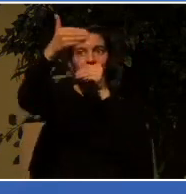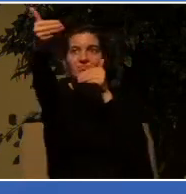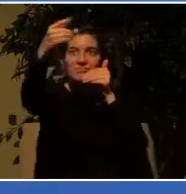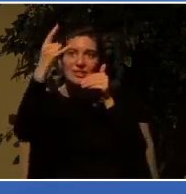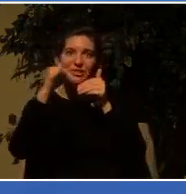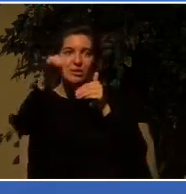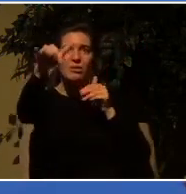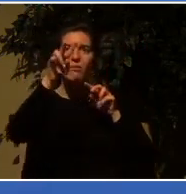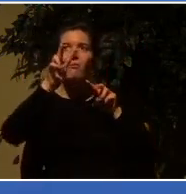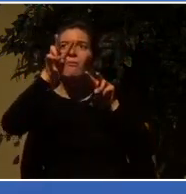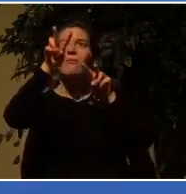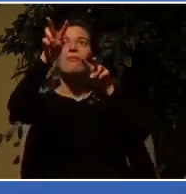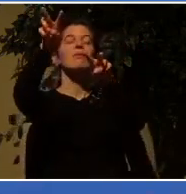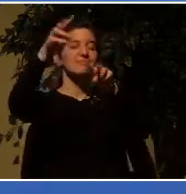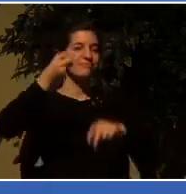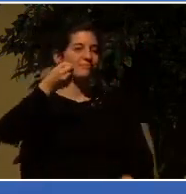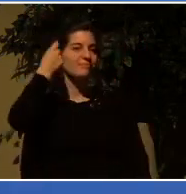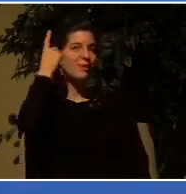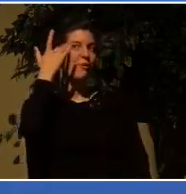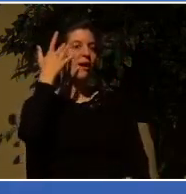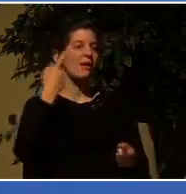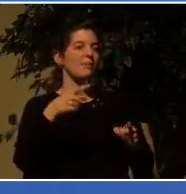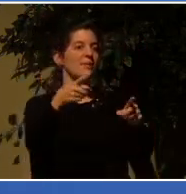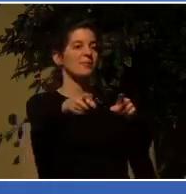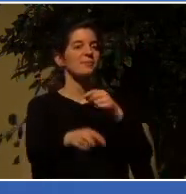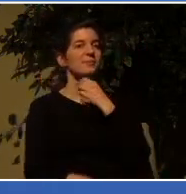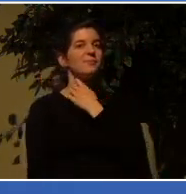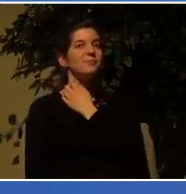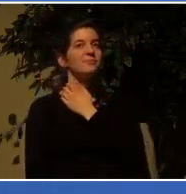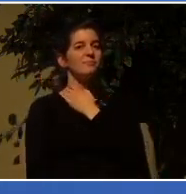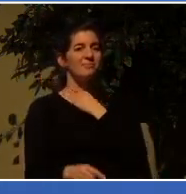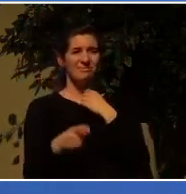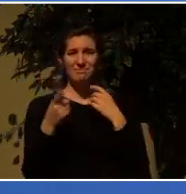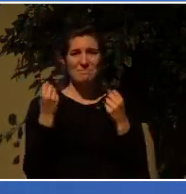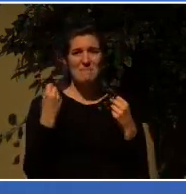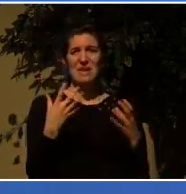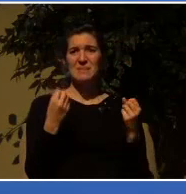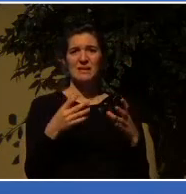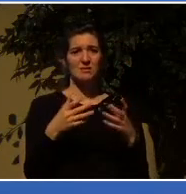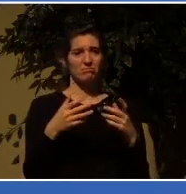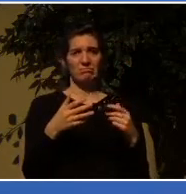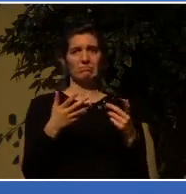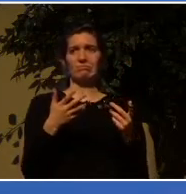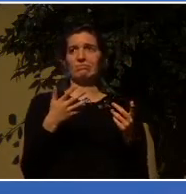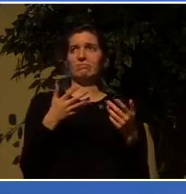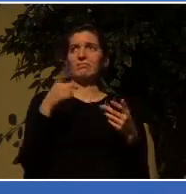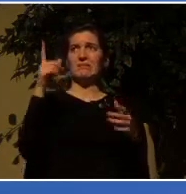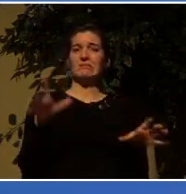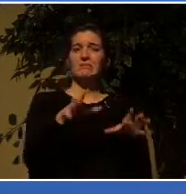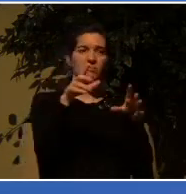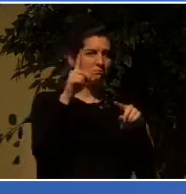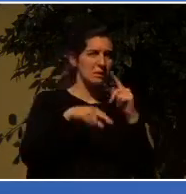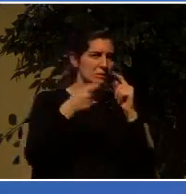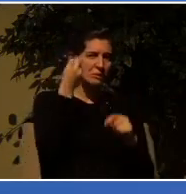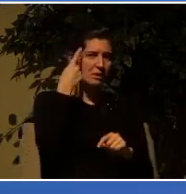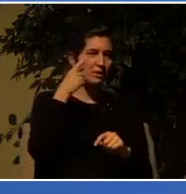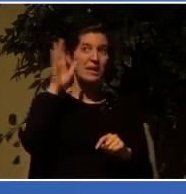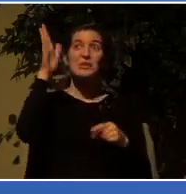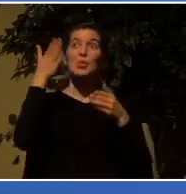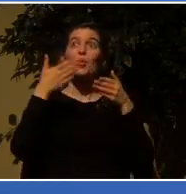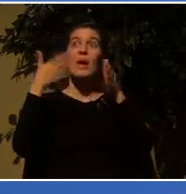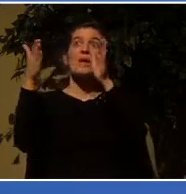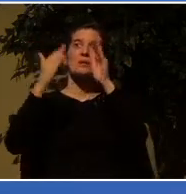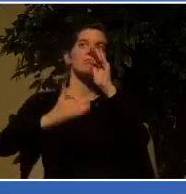and while there are many mysteries as to why he does what he does because his ways are so much higher than ours, there are two